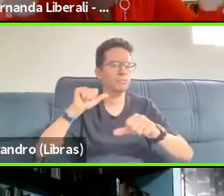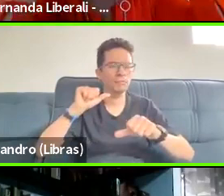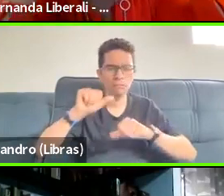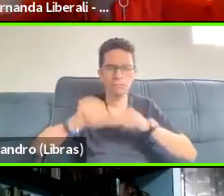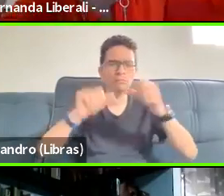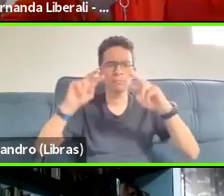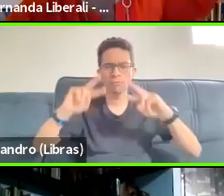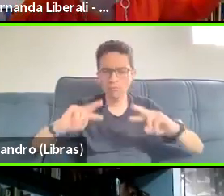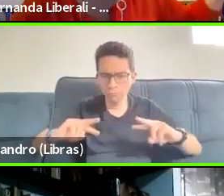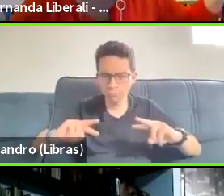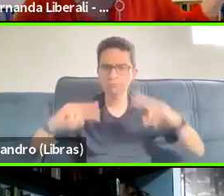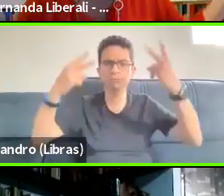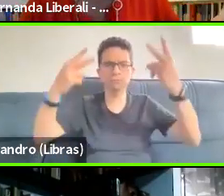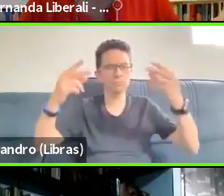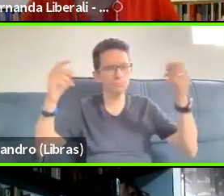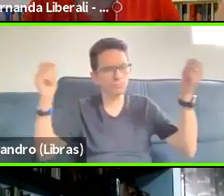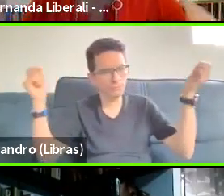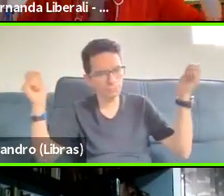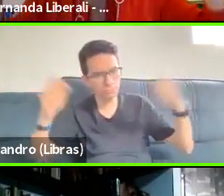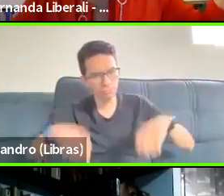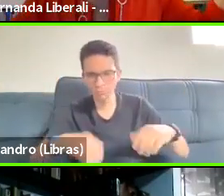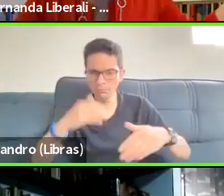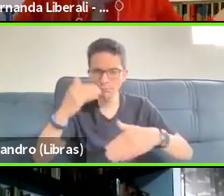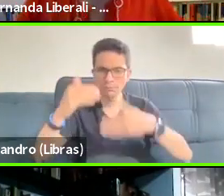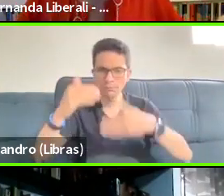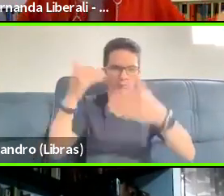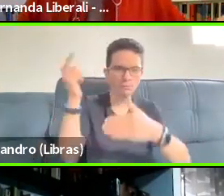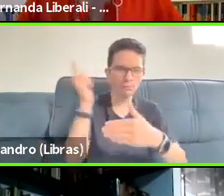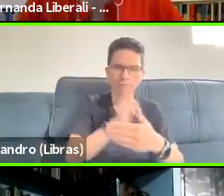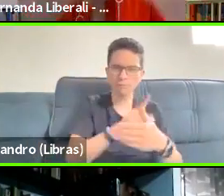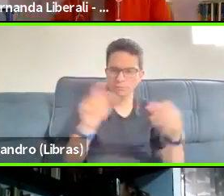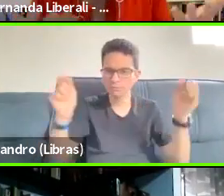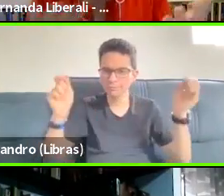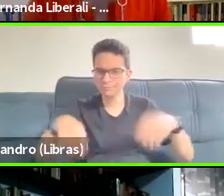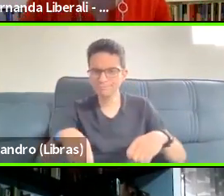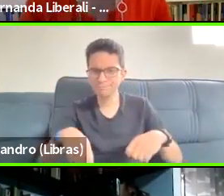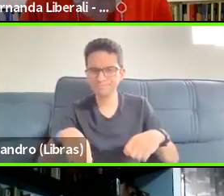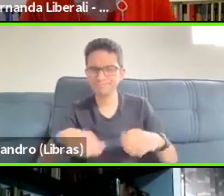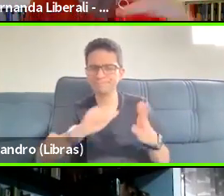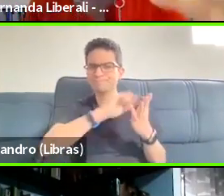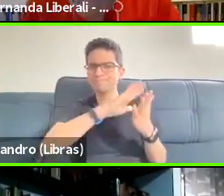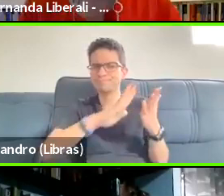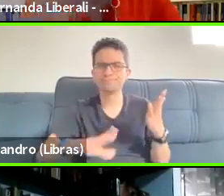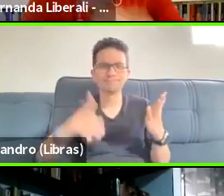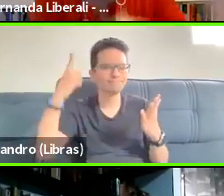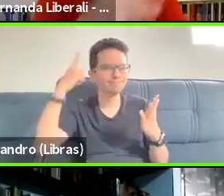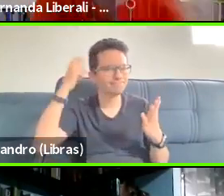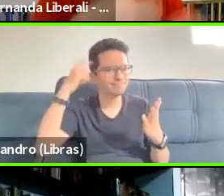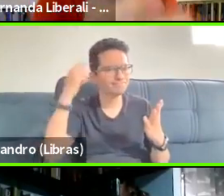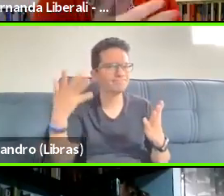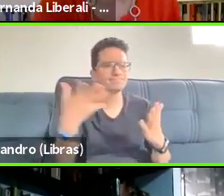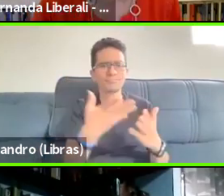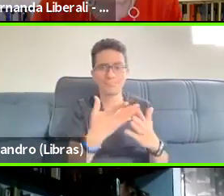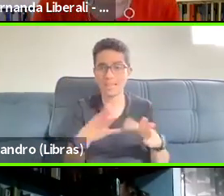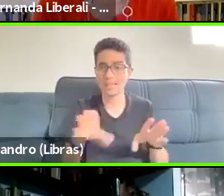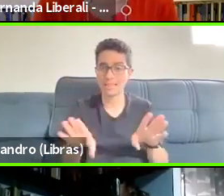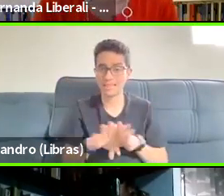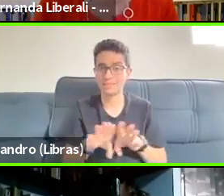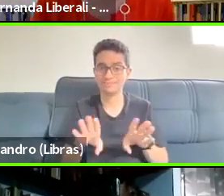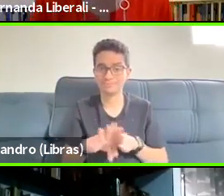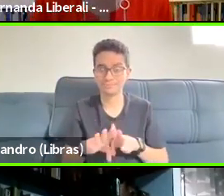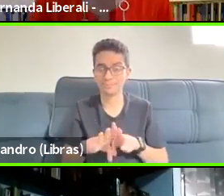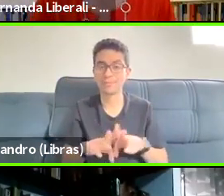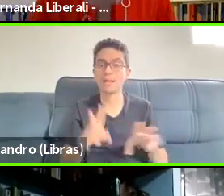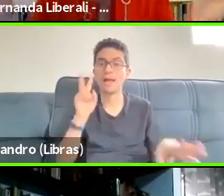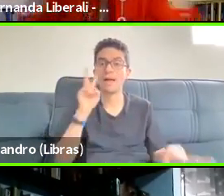uh, to visualize possibilities of creativity emerging. So how do you see this connected to what you